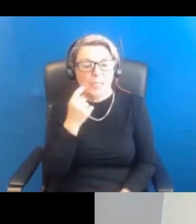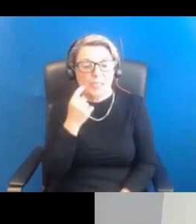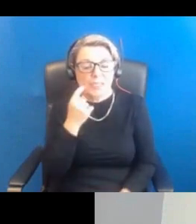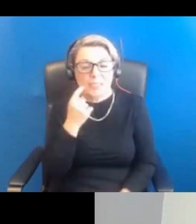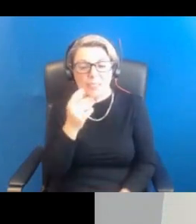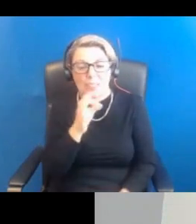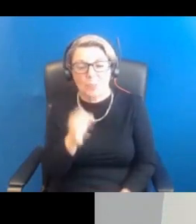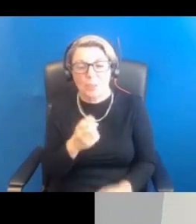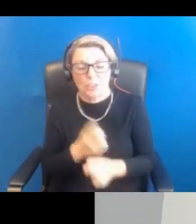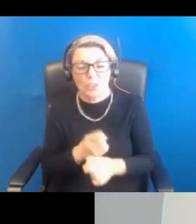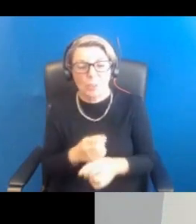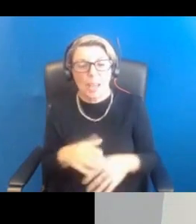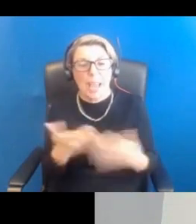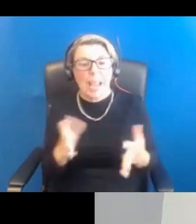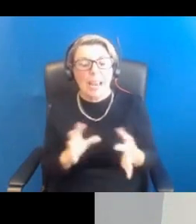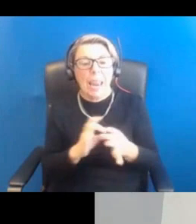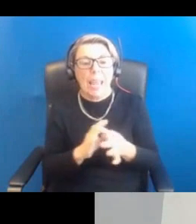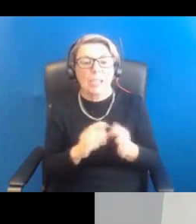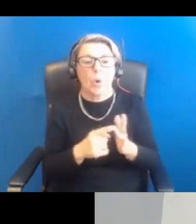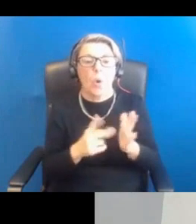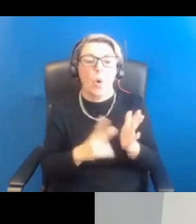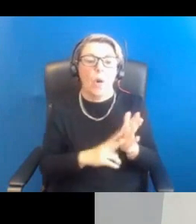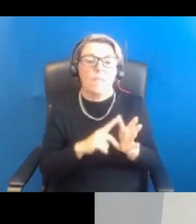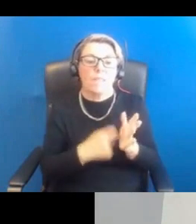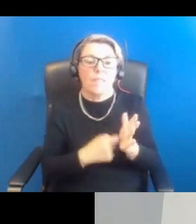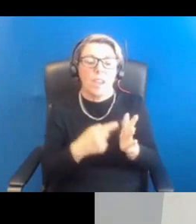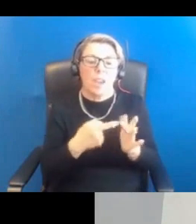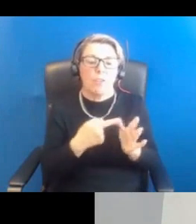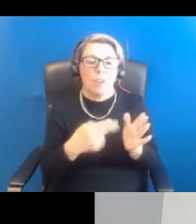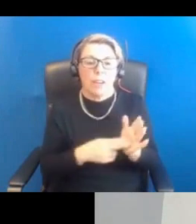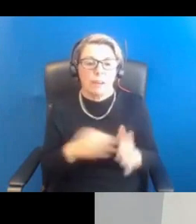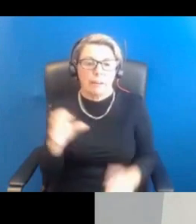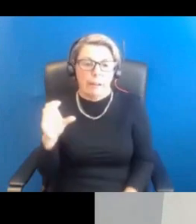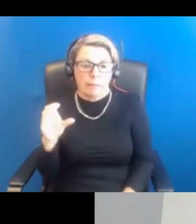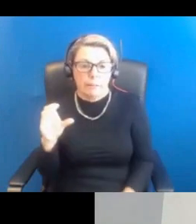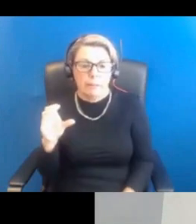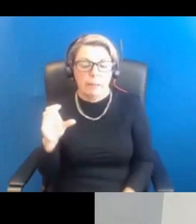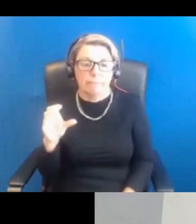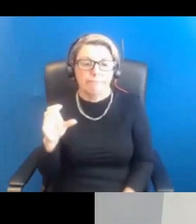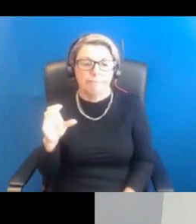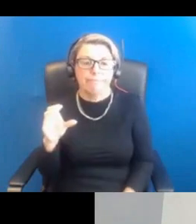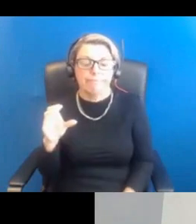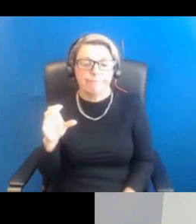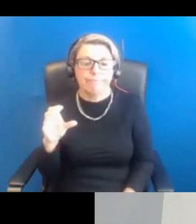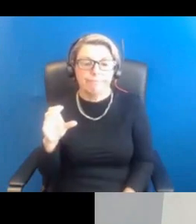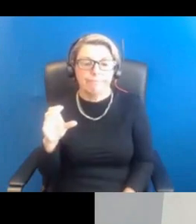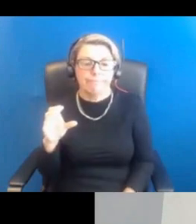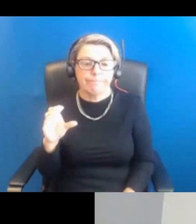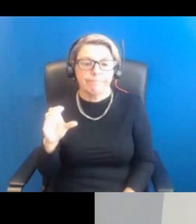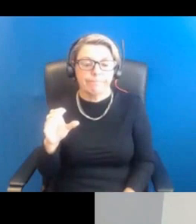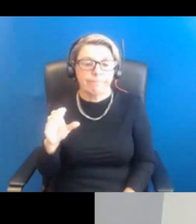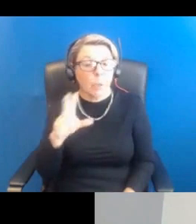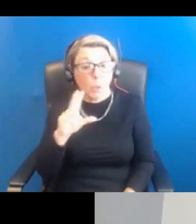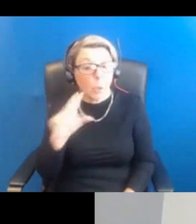about any links to ovarian cancer or any links to ovarian cancer? So so the answer is the answer is